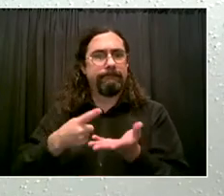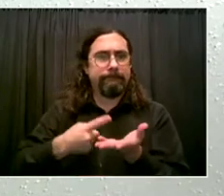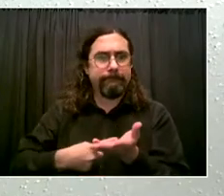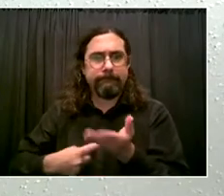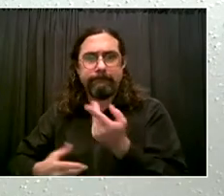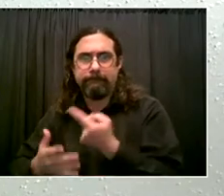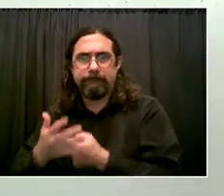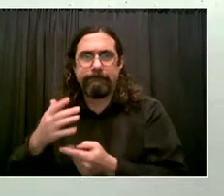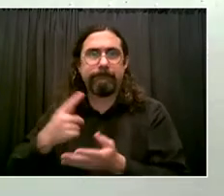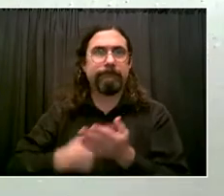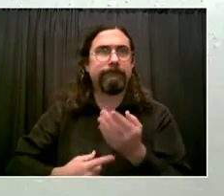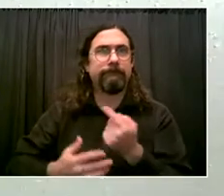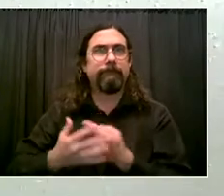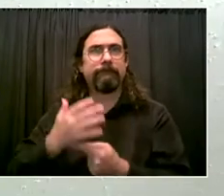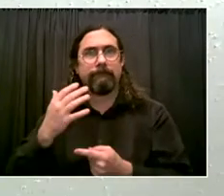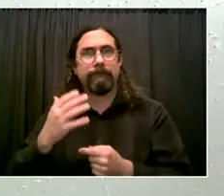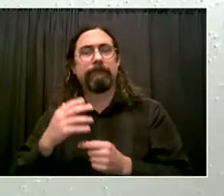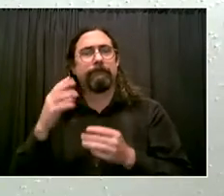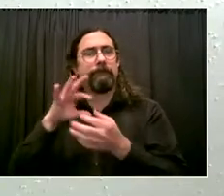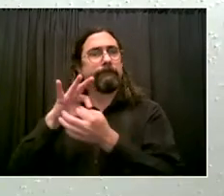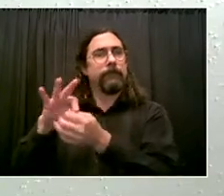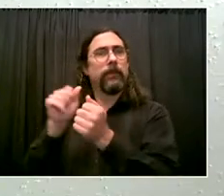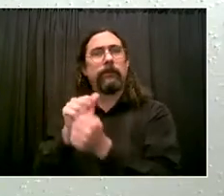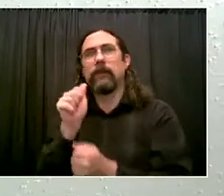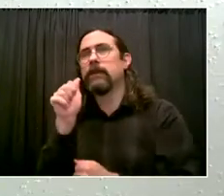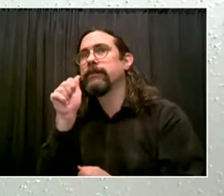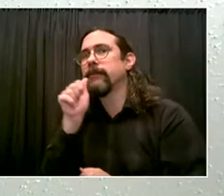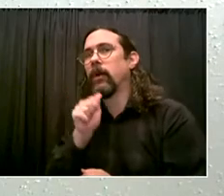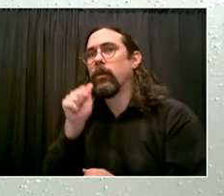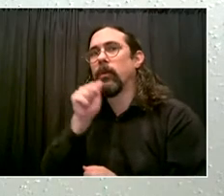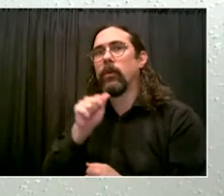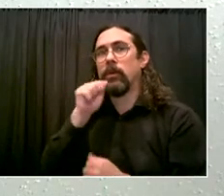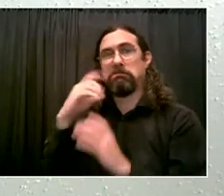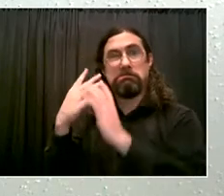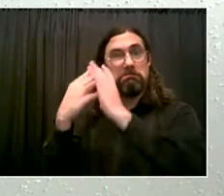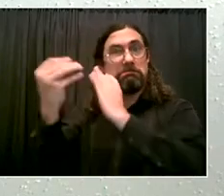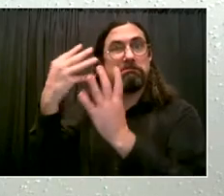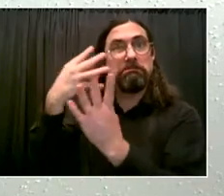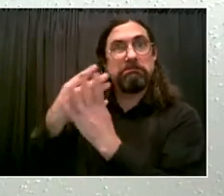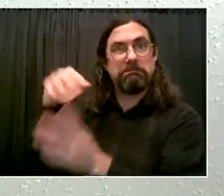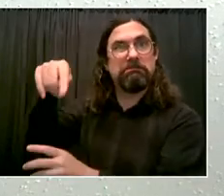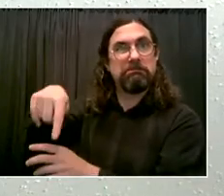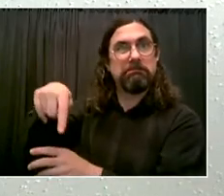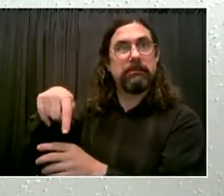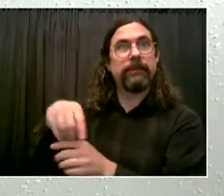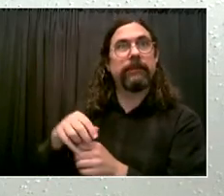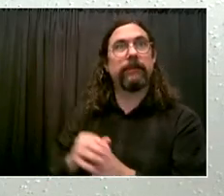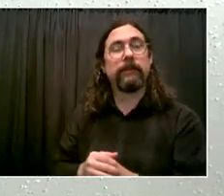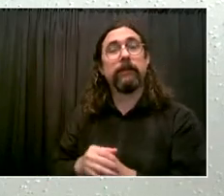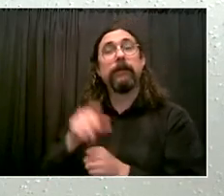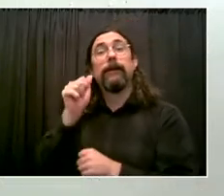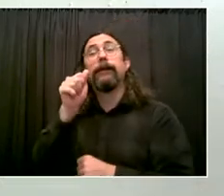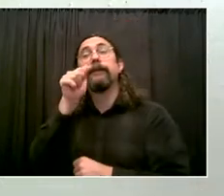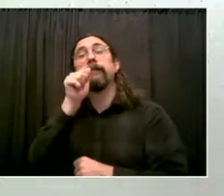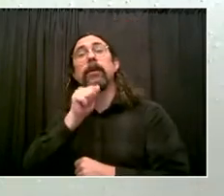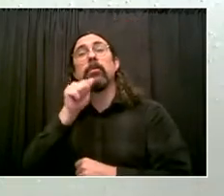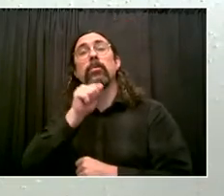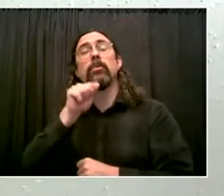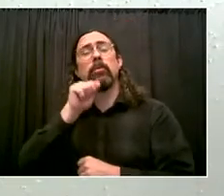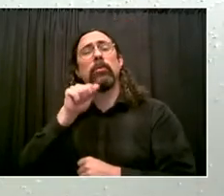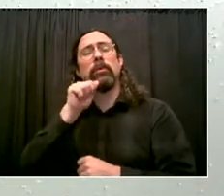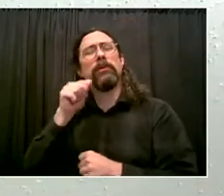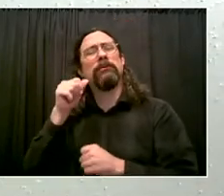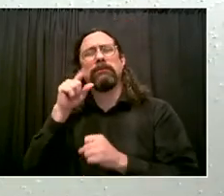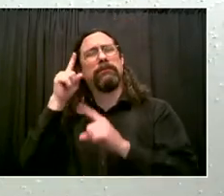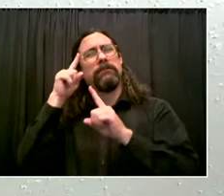comprehensive wraparound project or program services. That will include